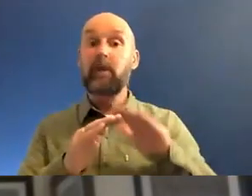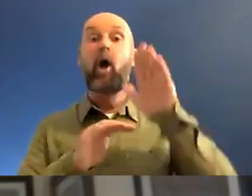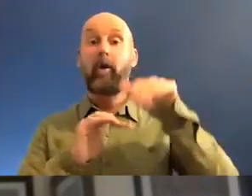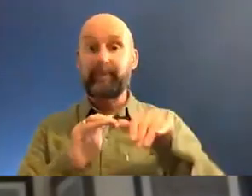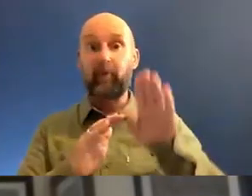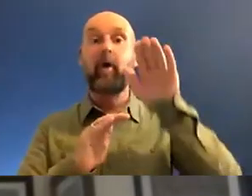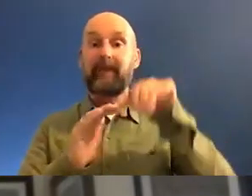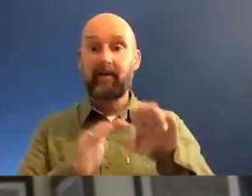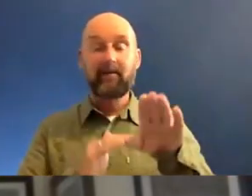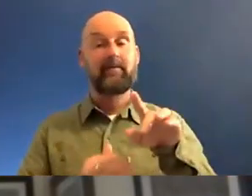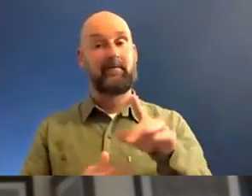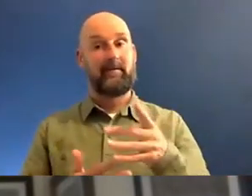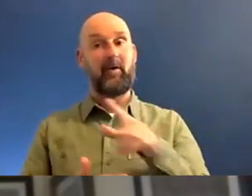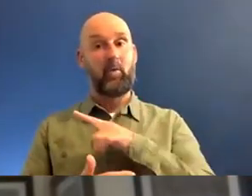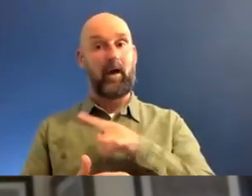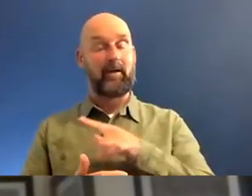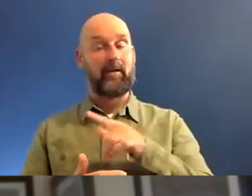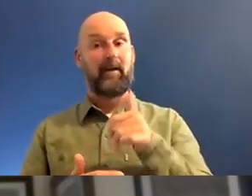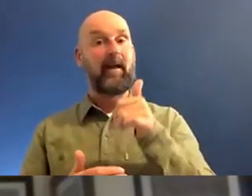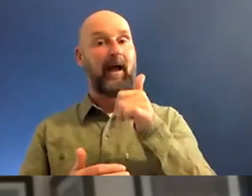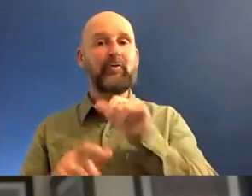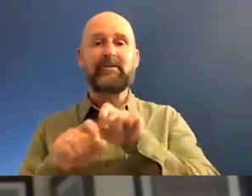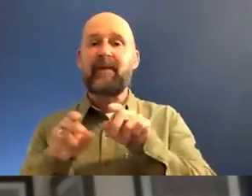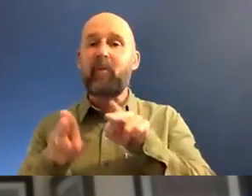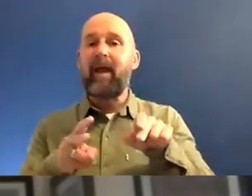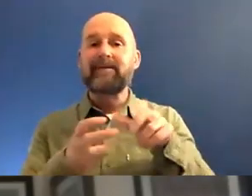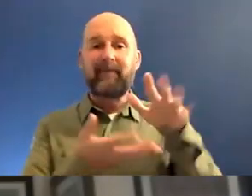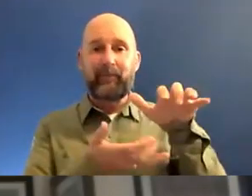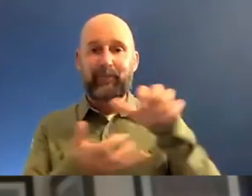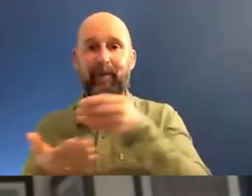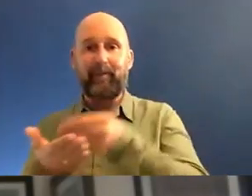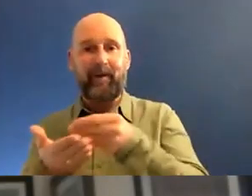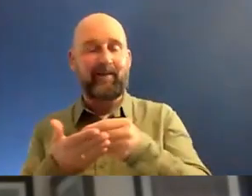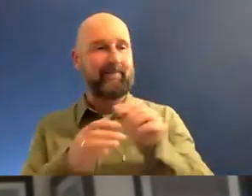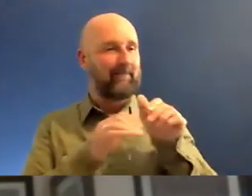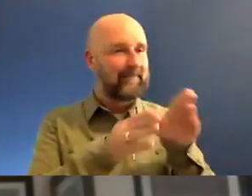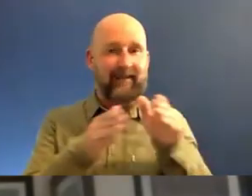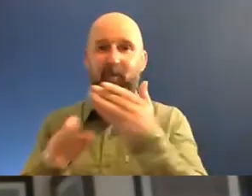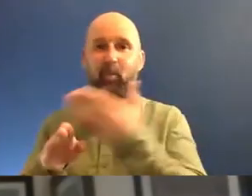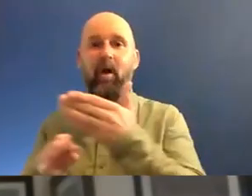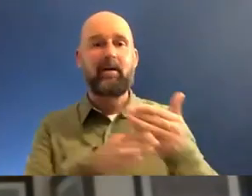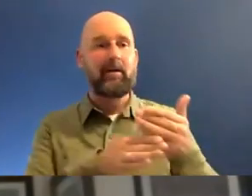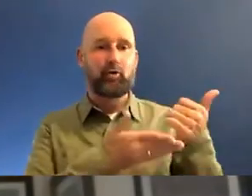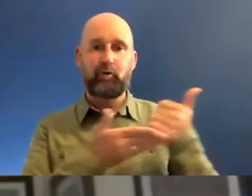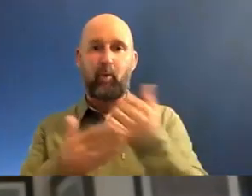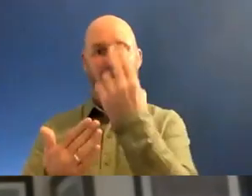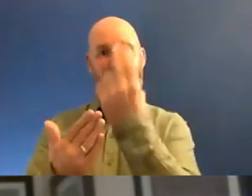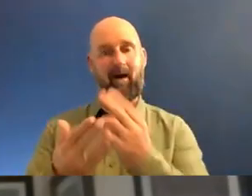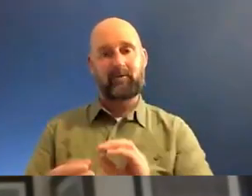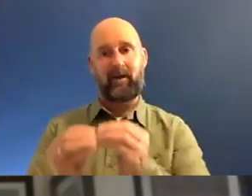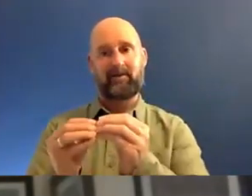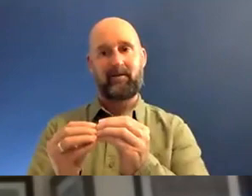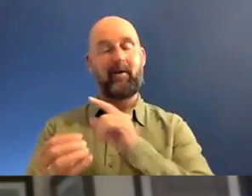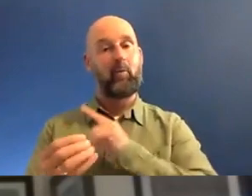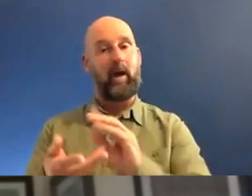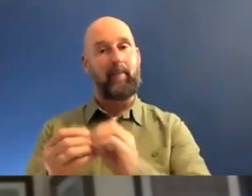I've used many different means of making money, you know, different avenues of work to support my art because my art